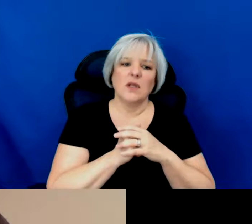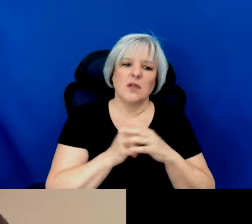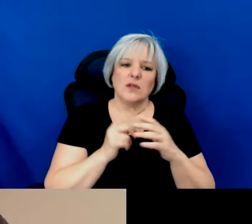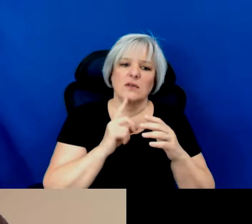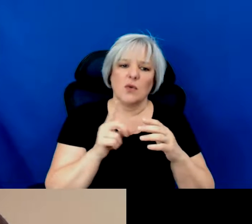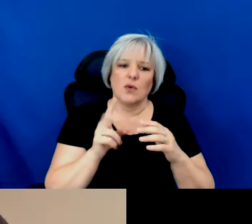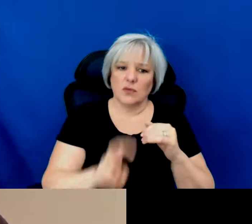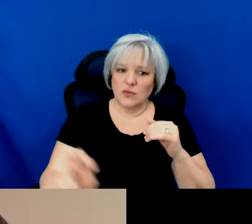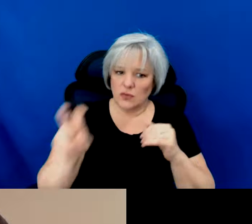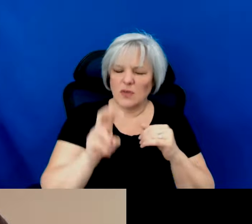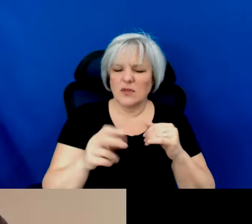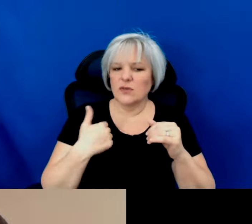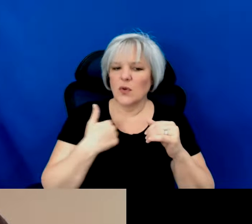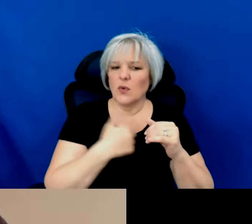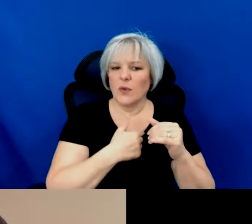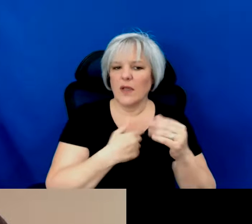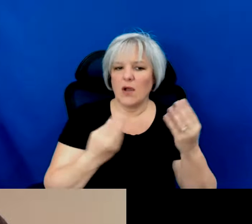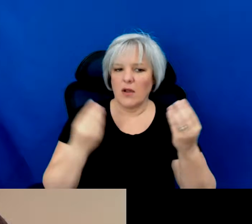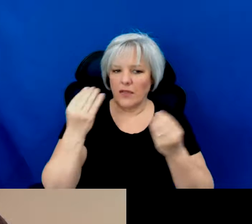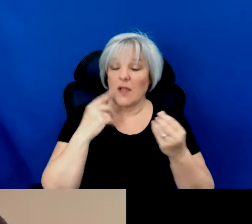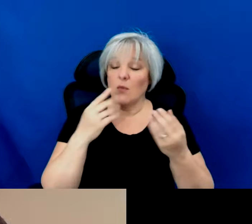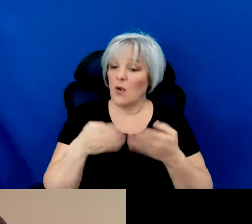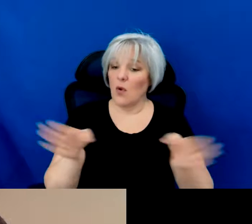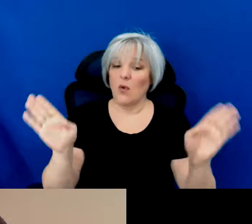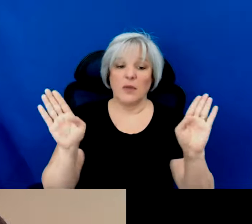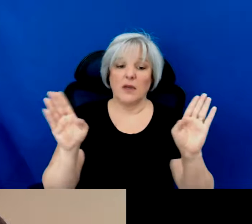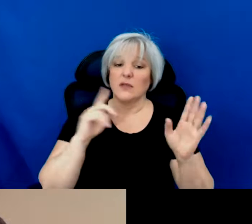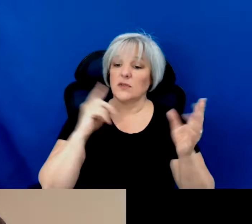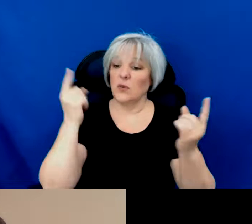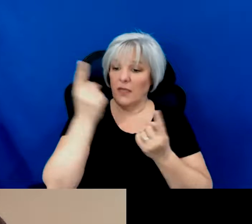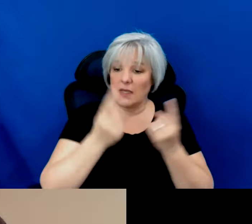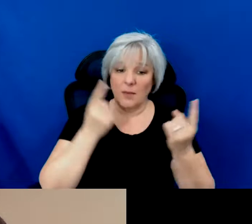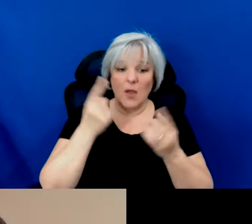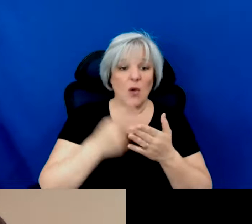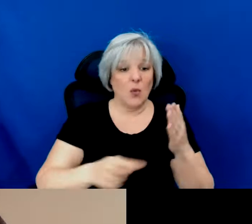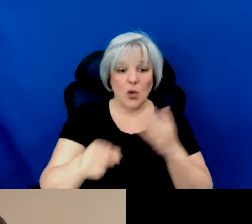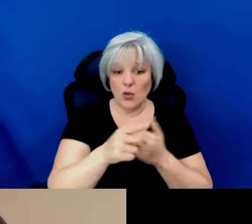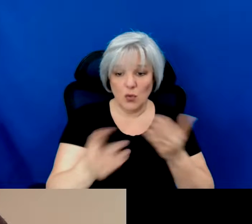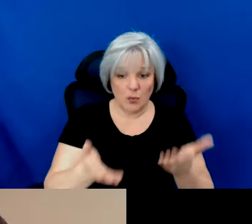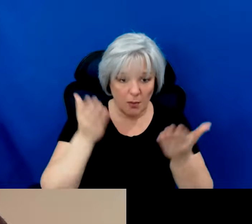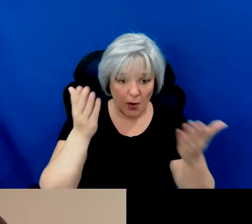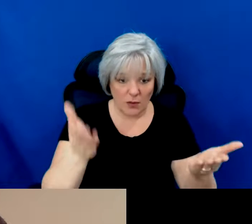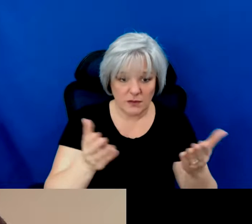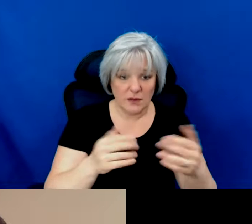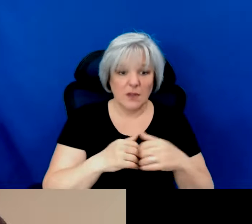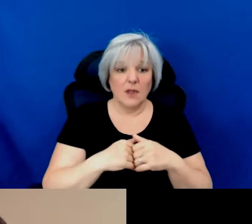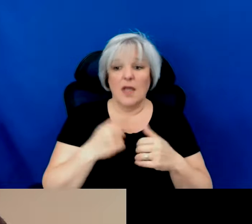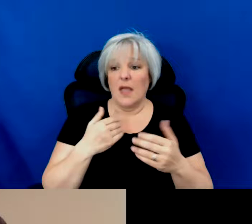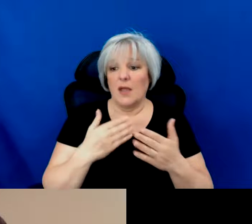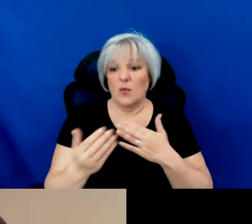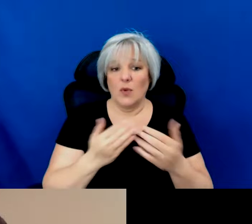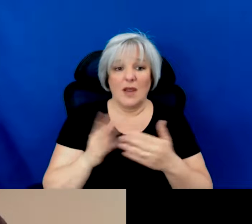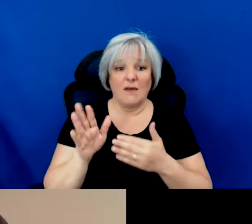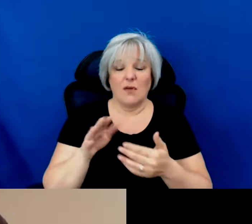terms of touring so we are also very open to considering whatever you propose or or and whatever mid